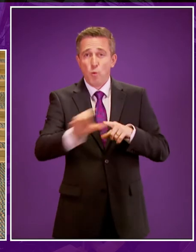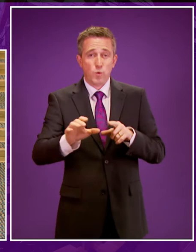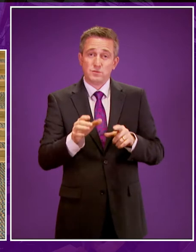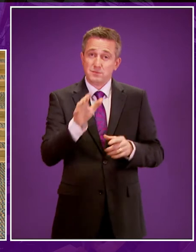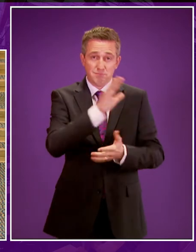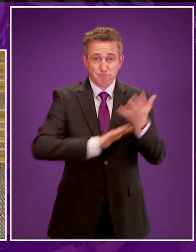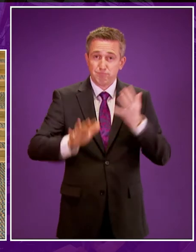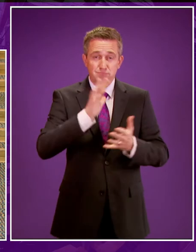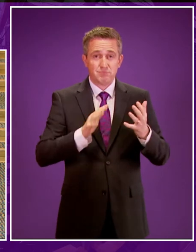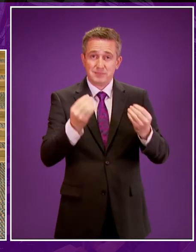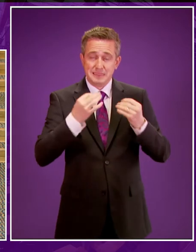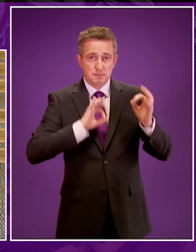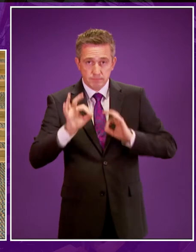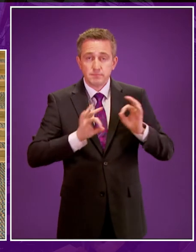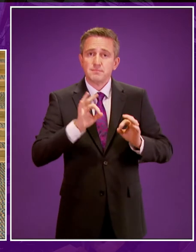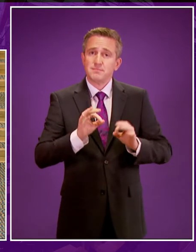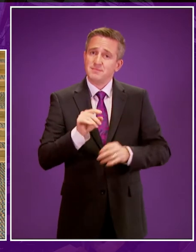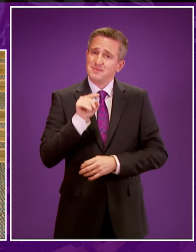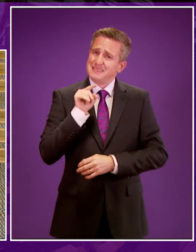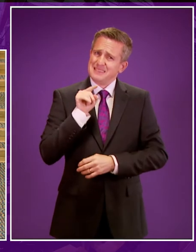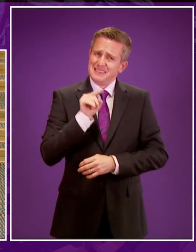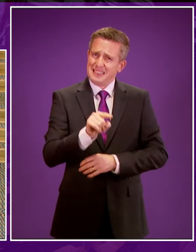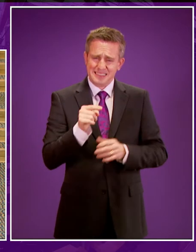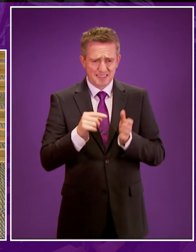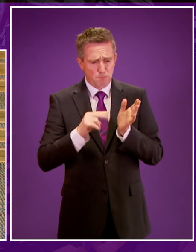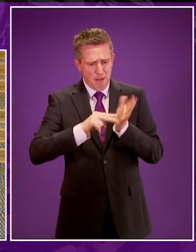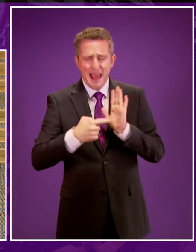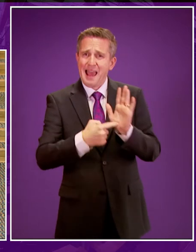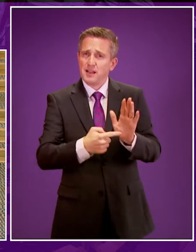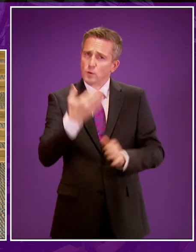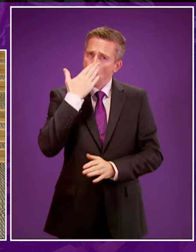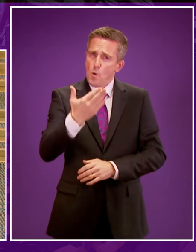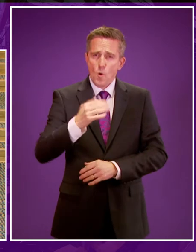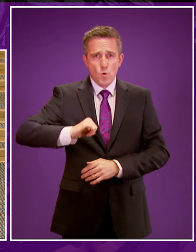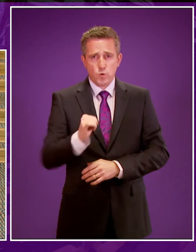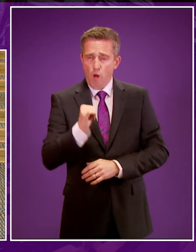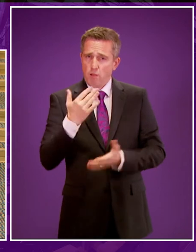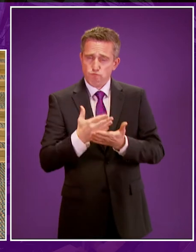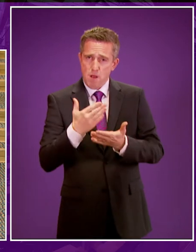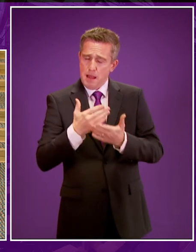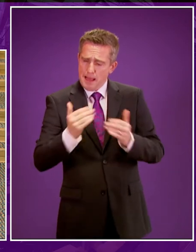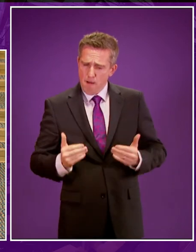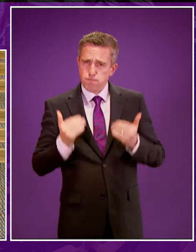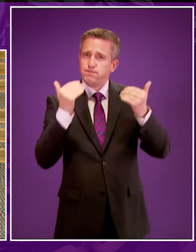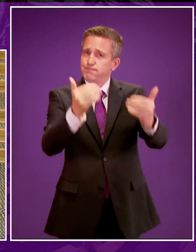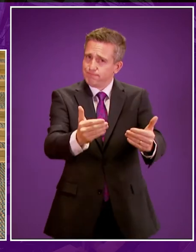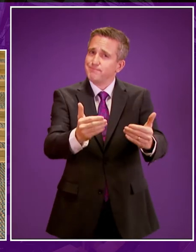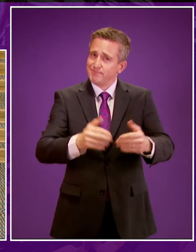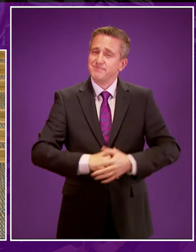BSL. It provides yet another example of the forward-thinking, progressive approach we are taking to social policy in Scotland.